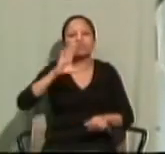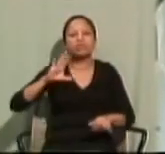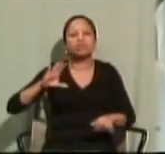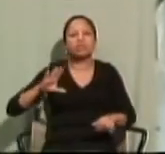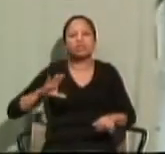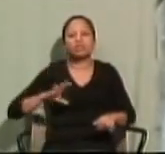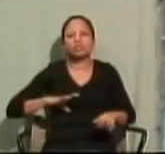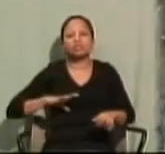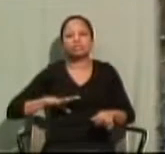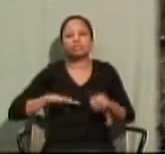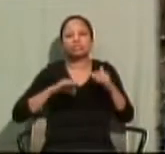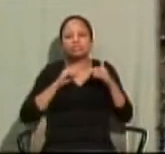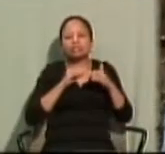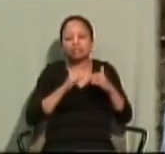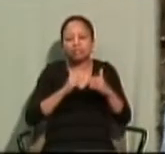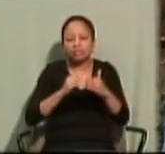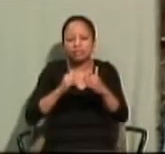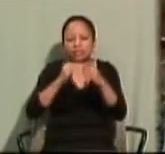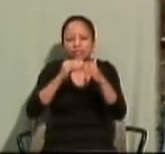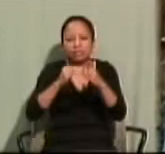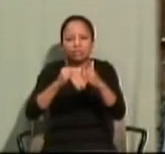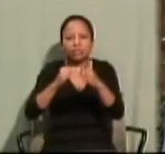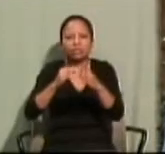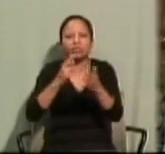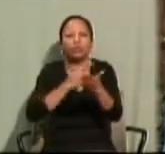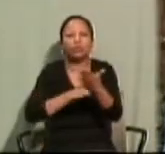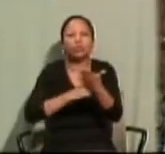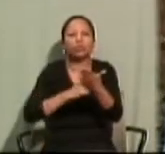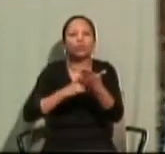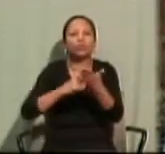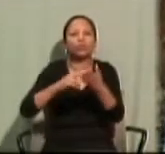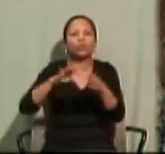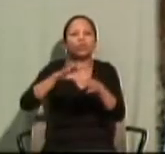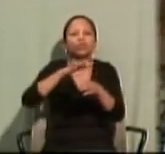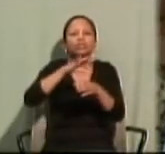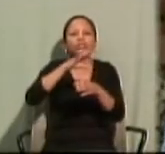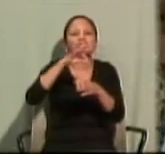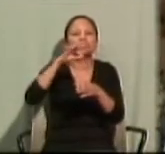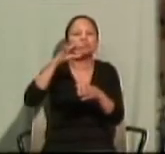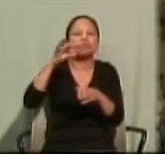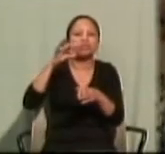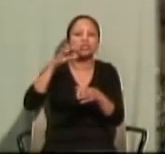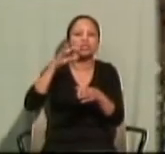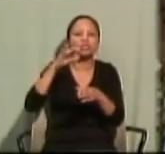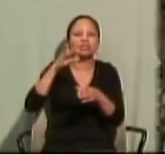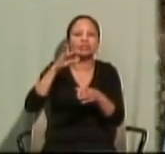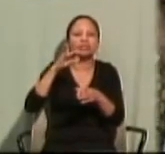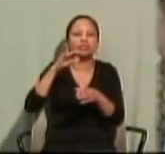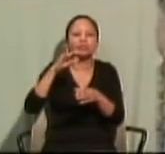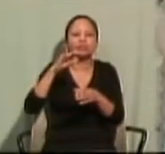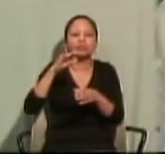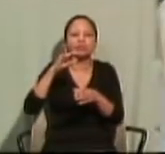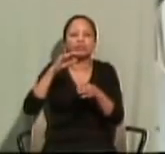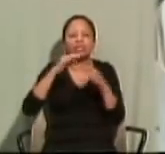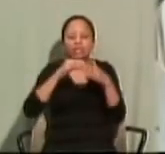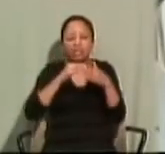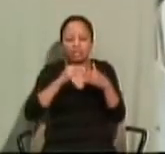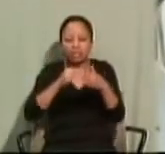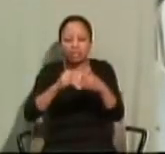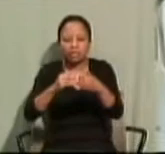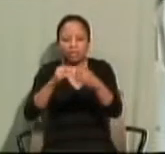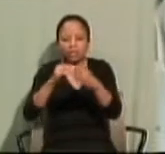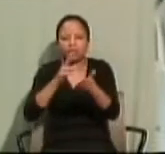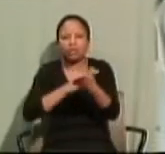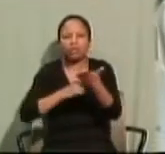led by the Spirit during the whole of our life, led by the Spirit in how